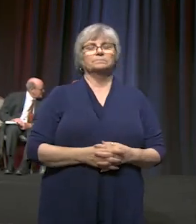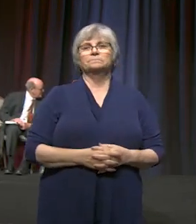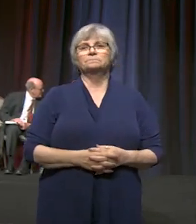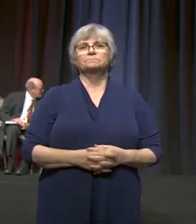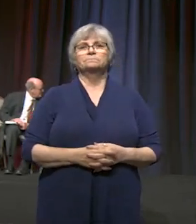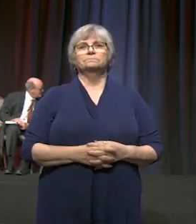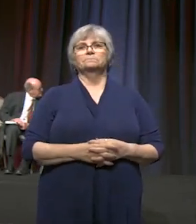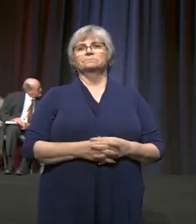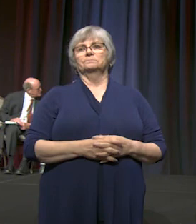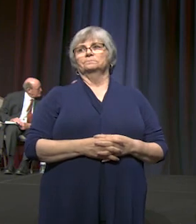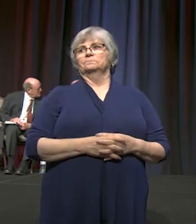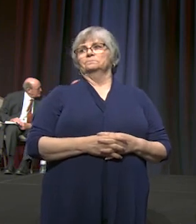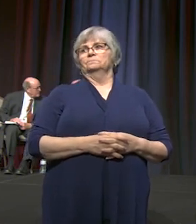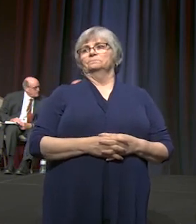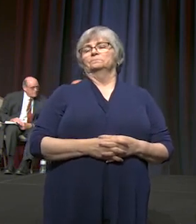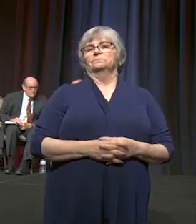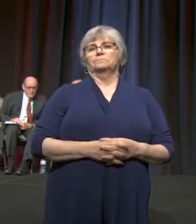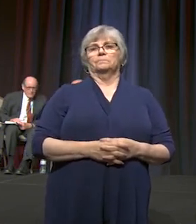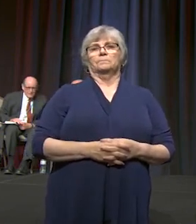Amen.